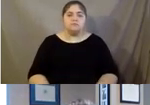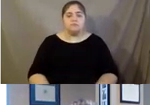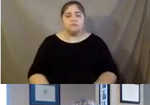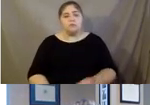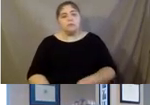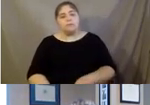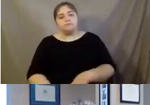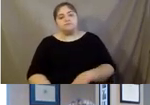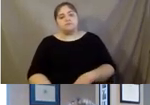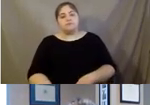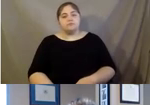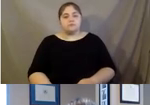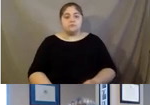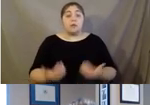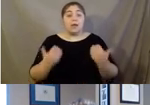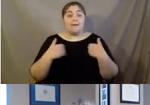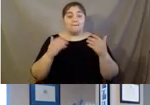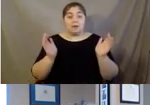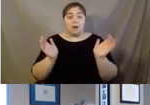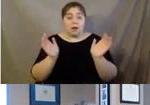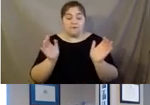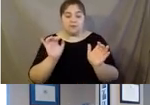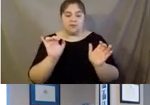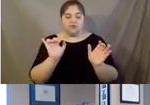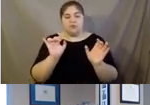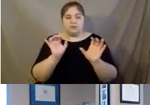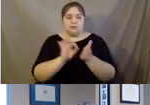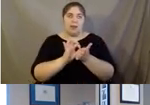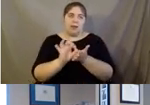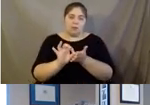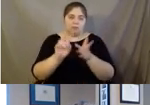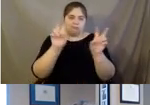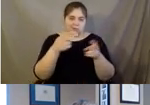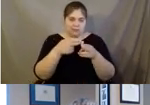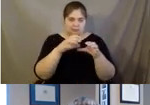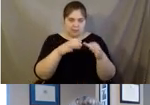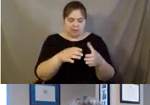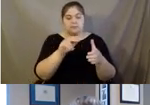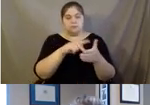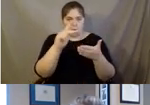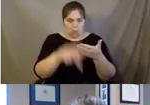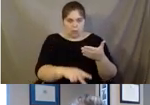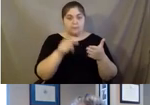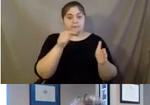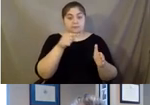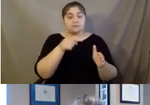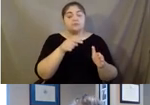We have a Conversations That Count program that is something that the National